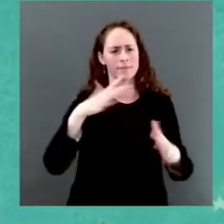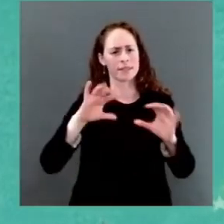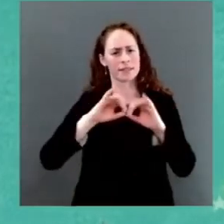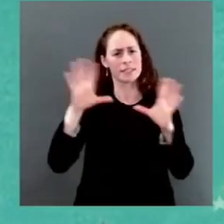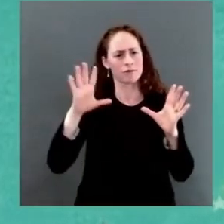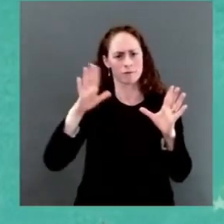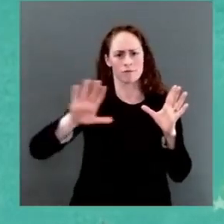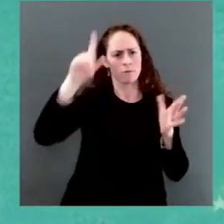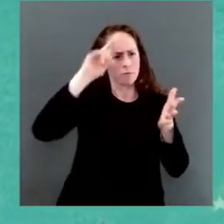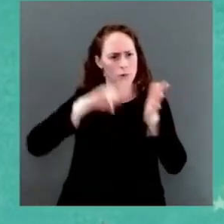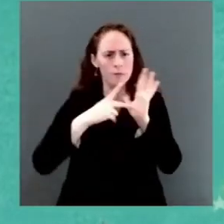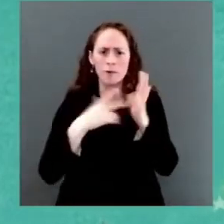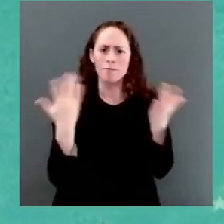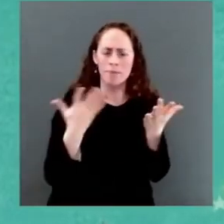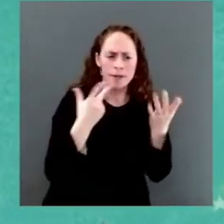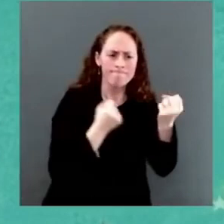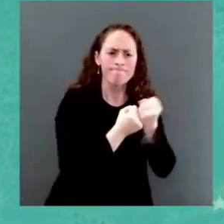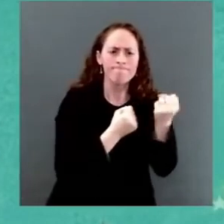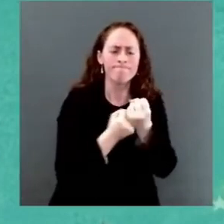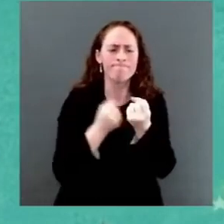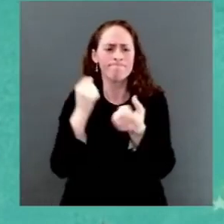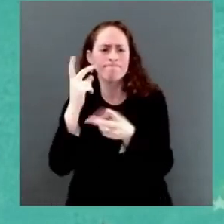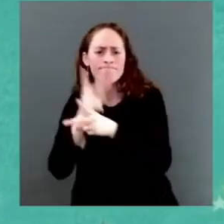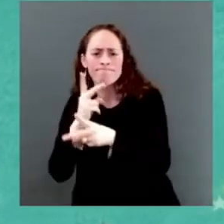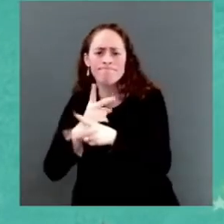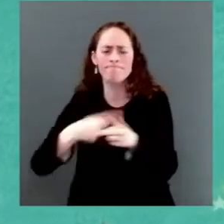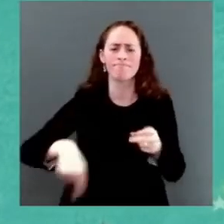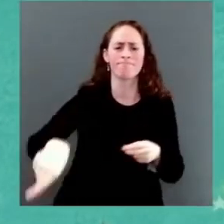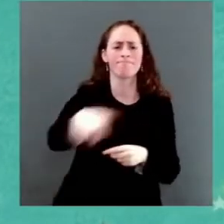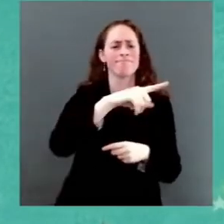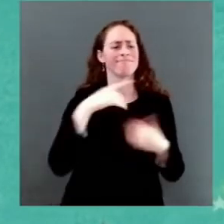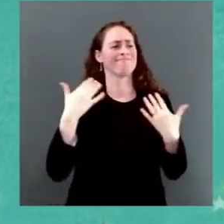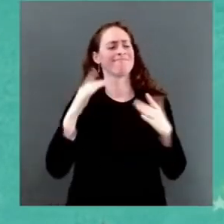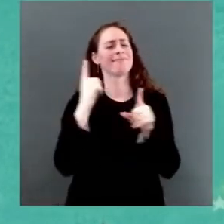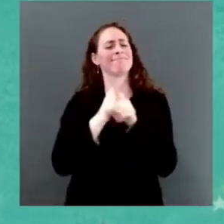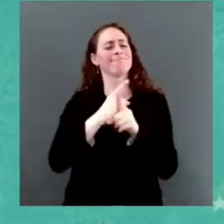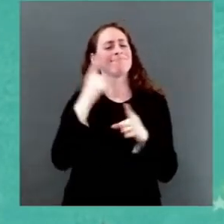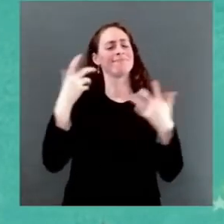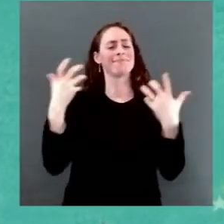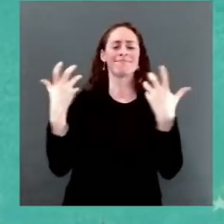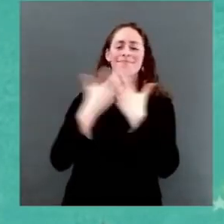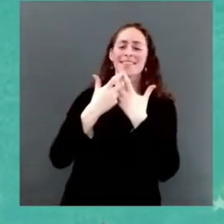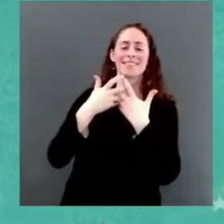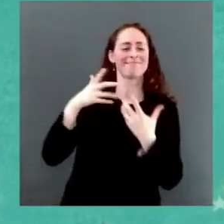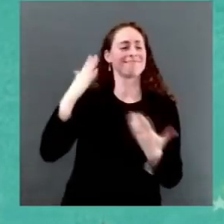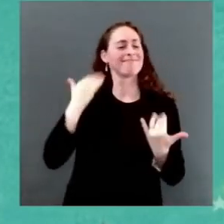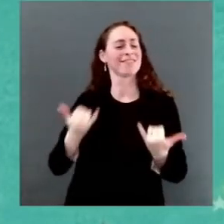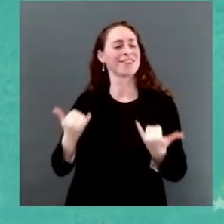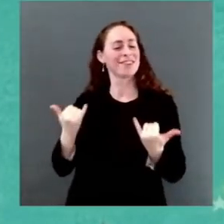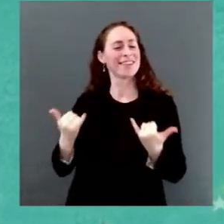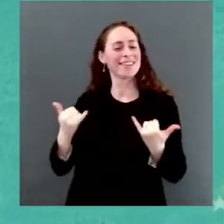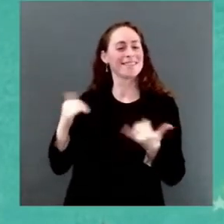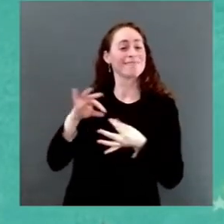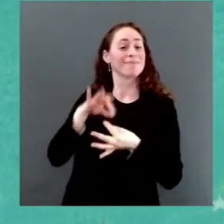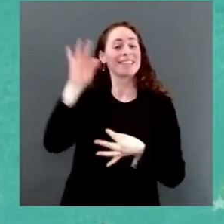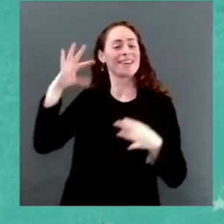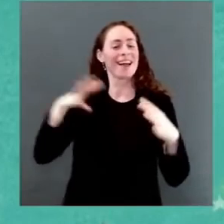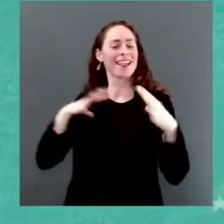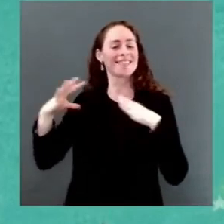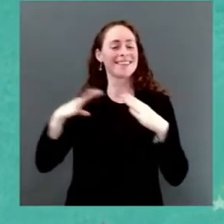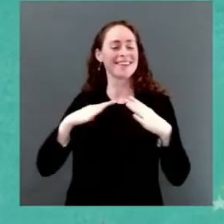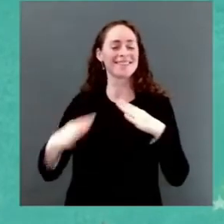I wish everyone a happy holiday season. I now have the great privilege of introducing